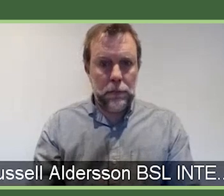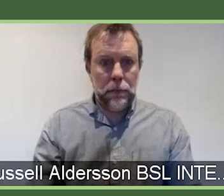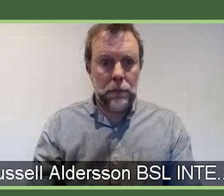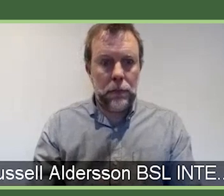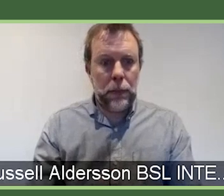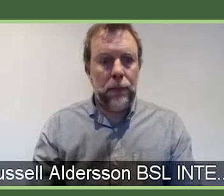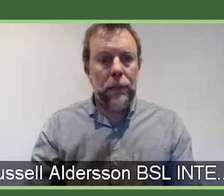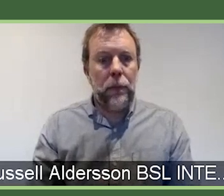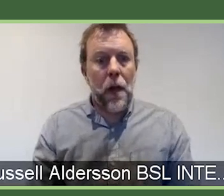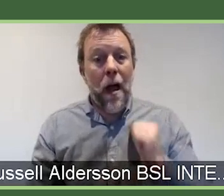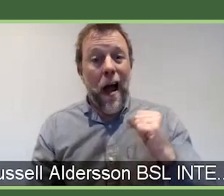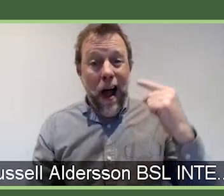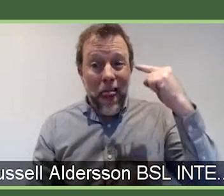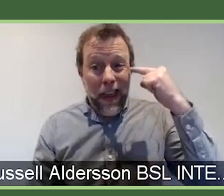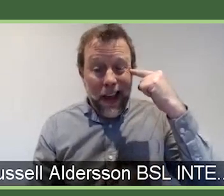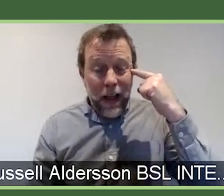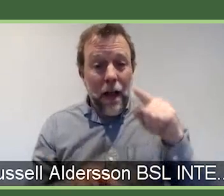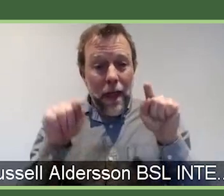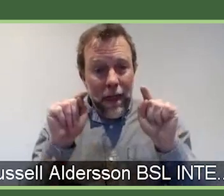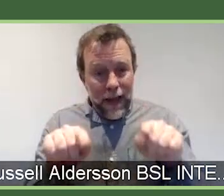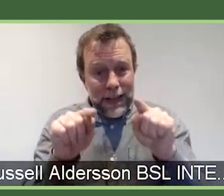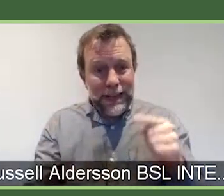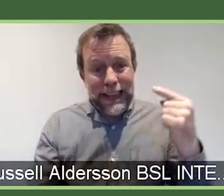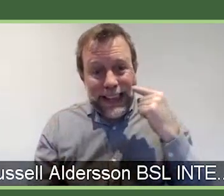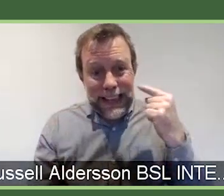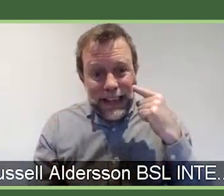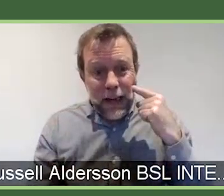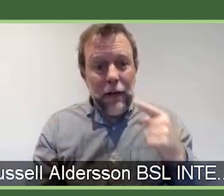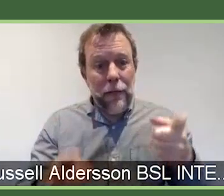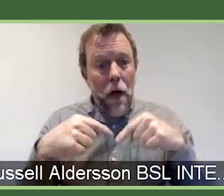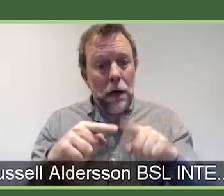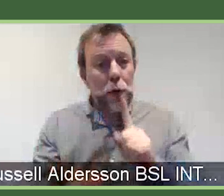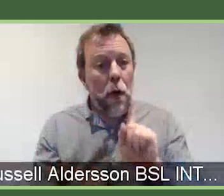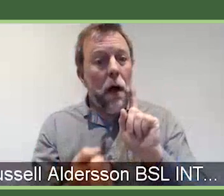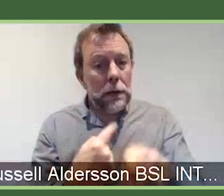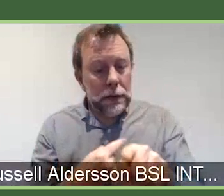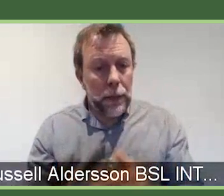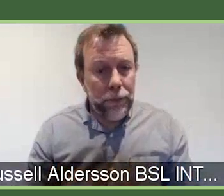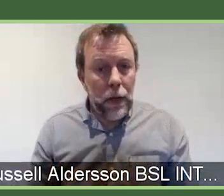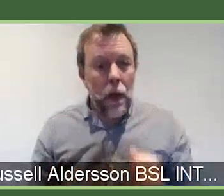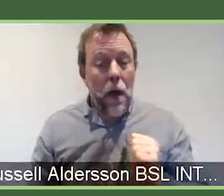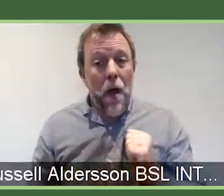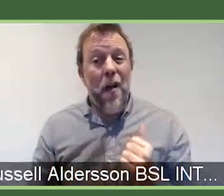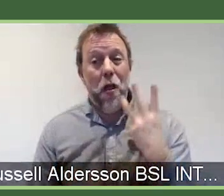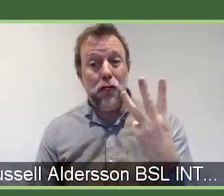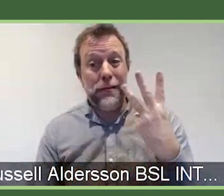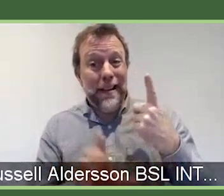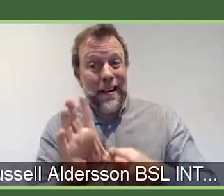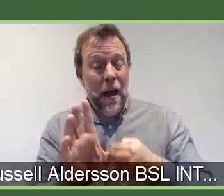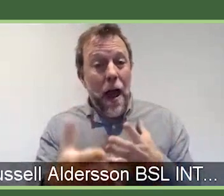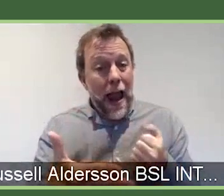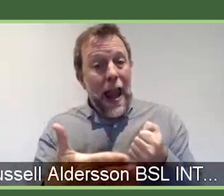I think this is probably a little bit easier to answer, and the three-year limit is